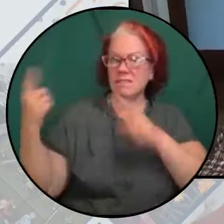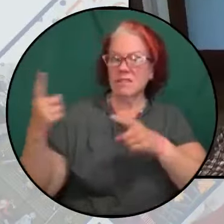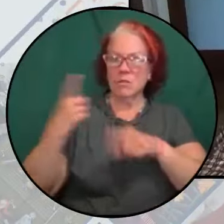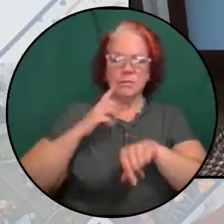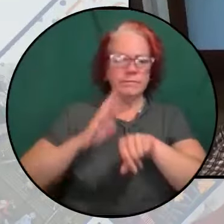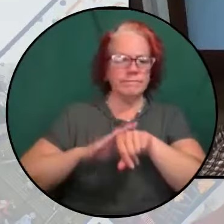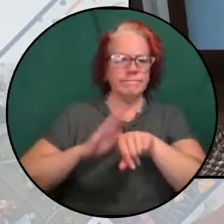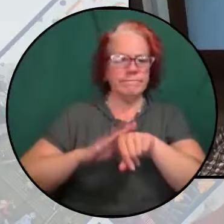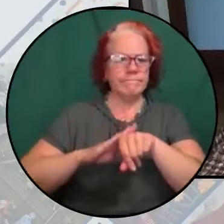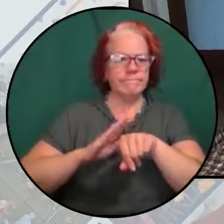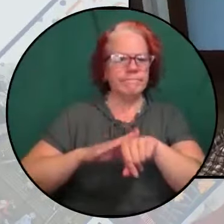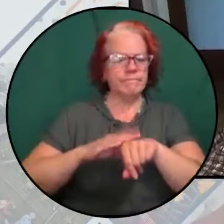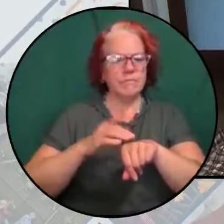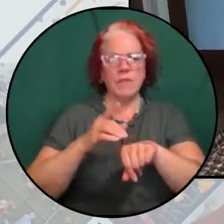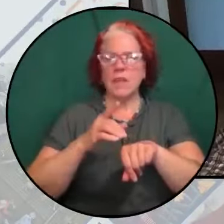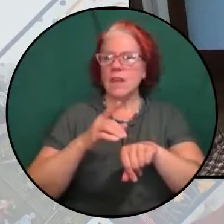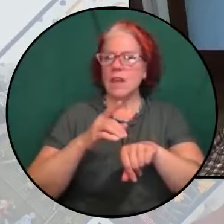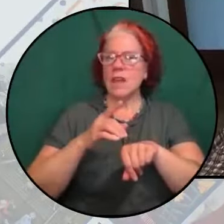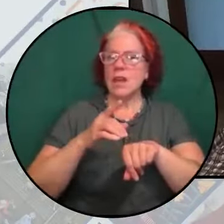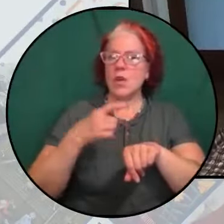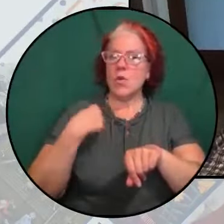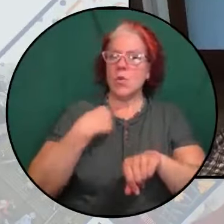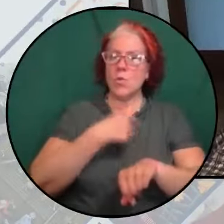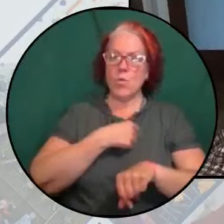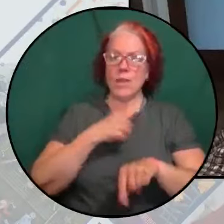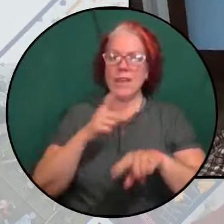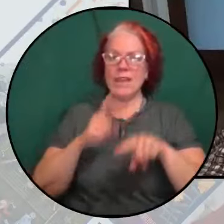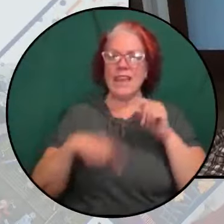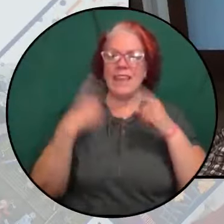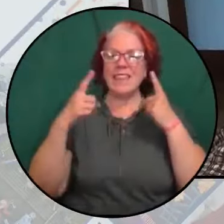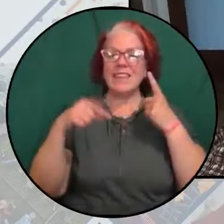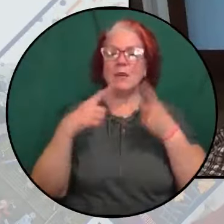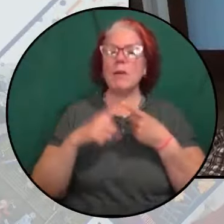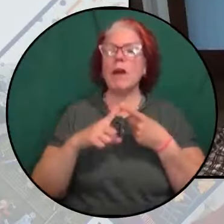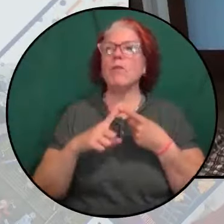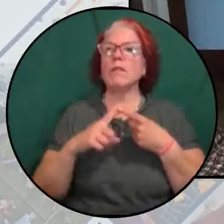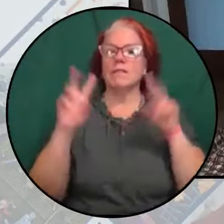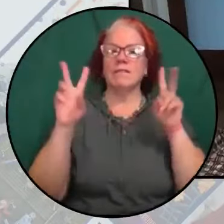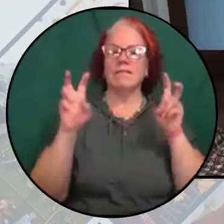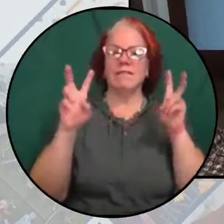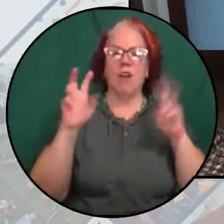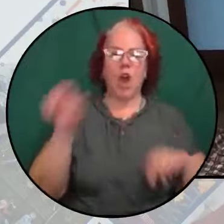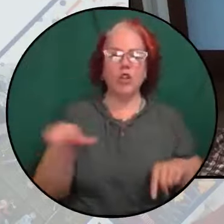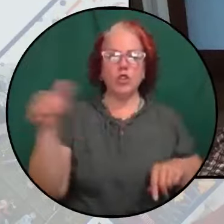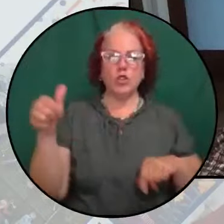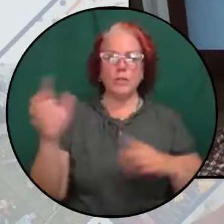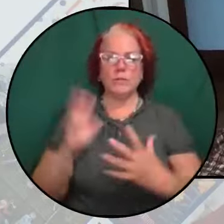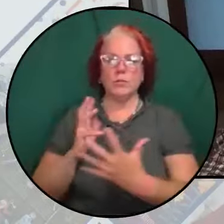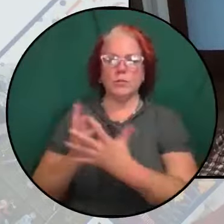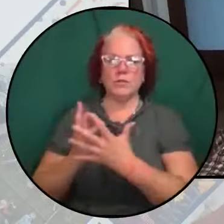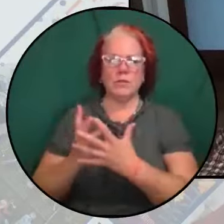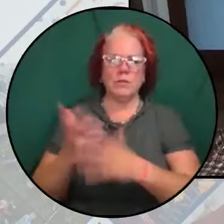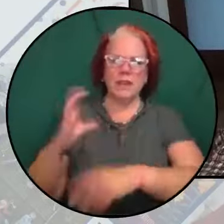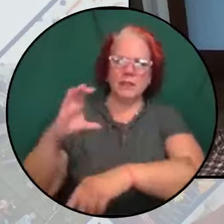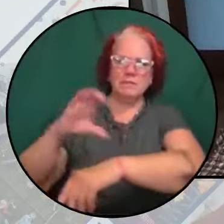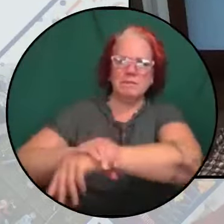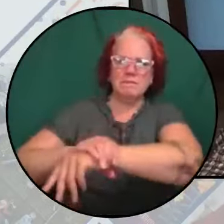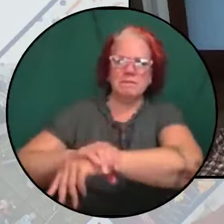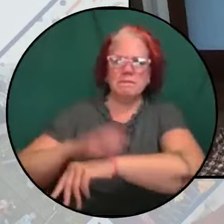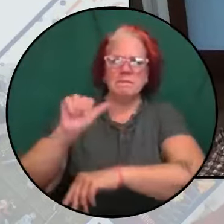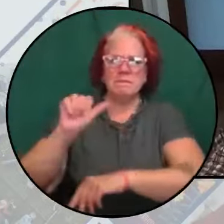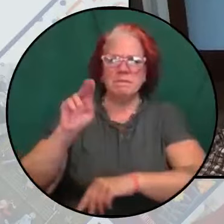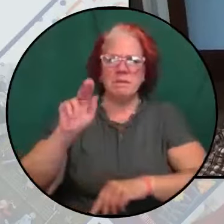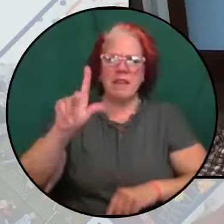seriously consider so-called alternatives to imprisonment such as ankle braces and